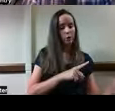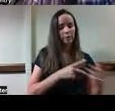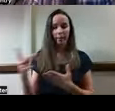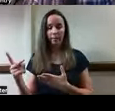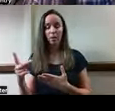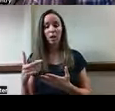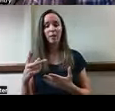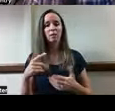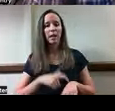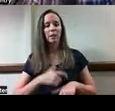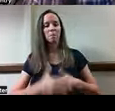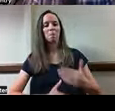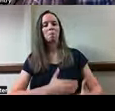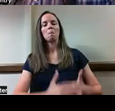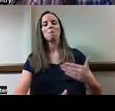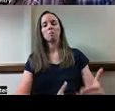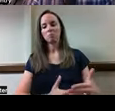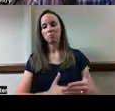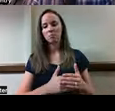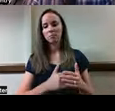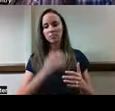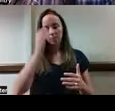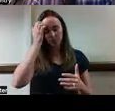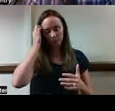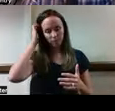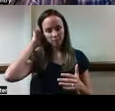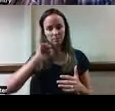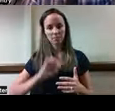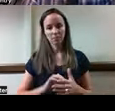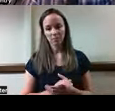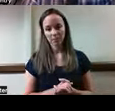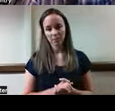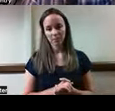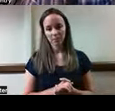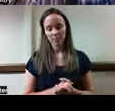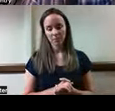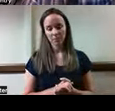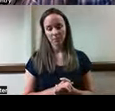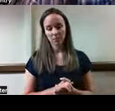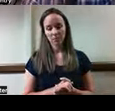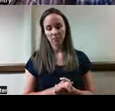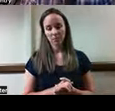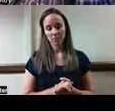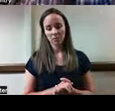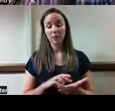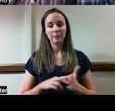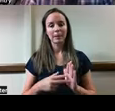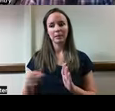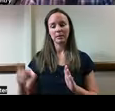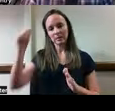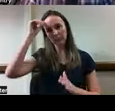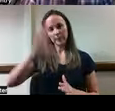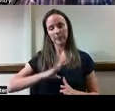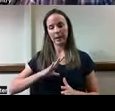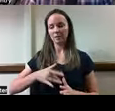can see over time how the solution, the decision about whether it's working or not would be whether this young man still feels that he has